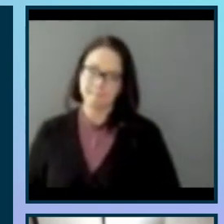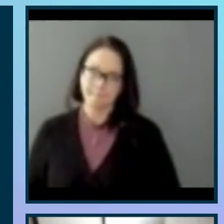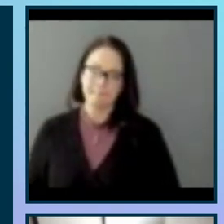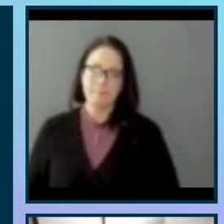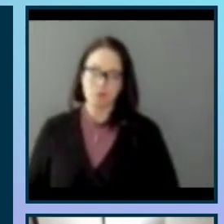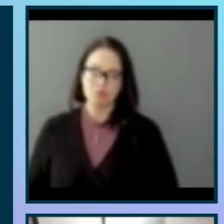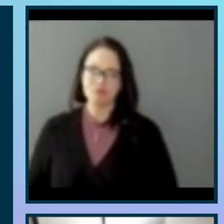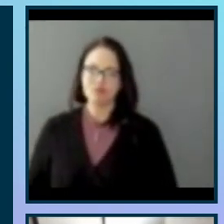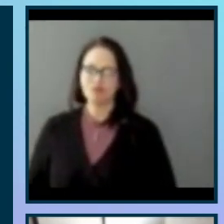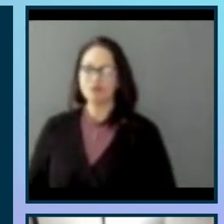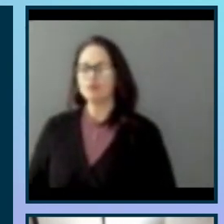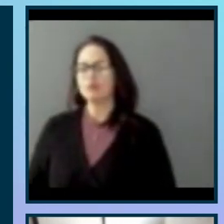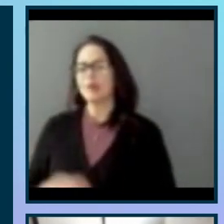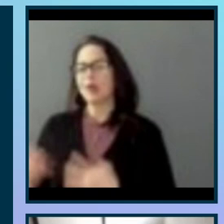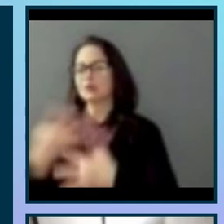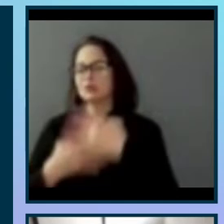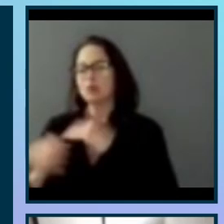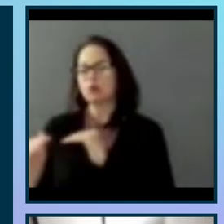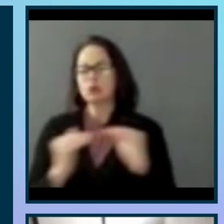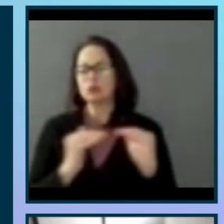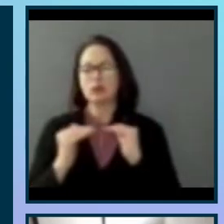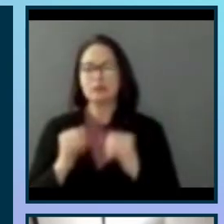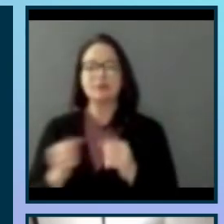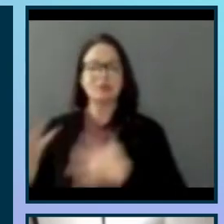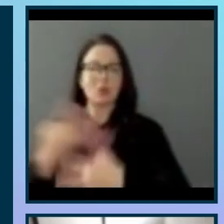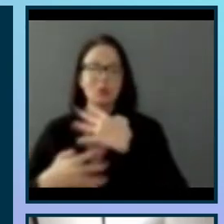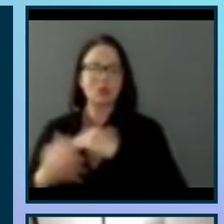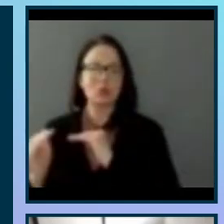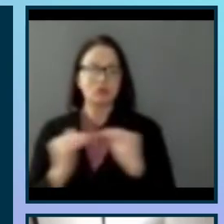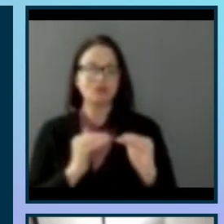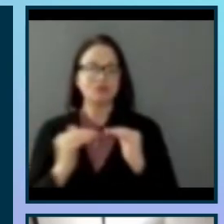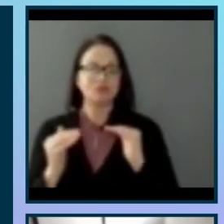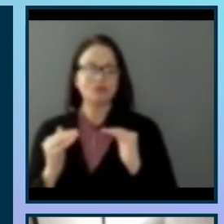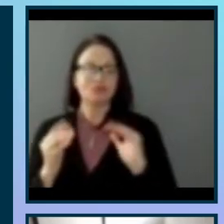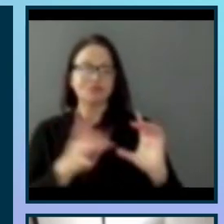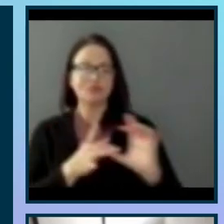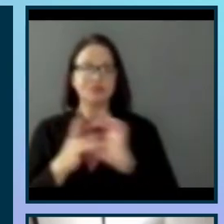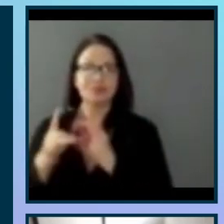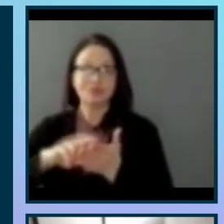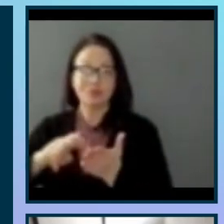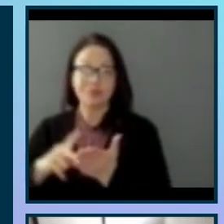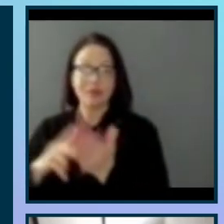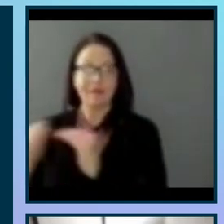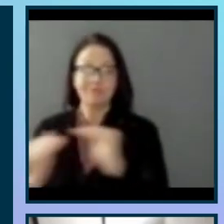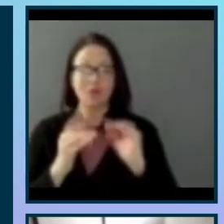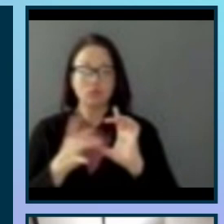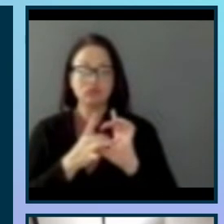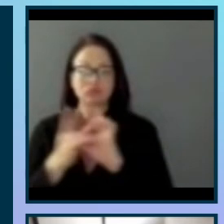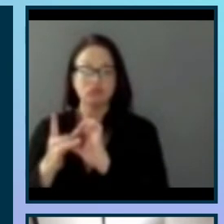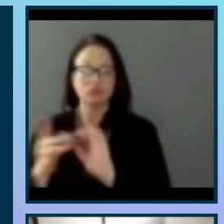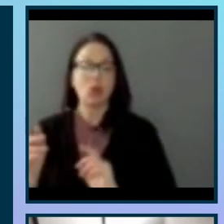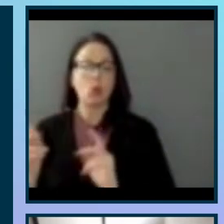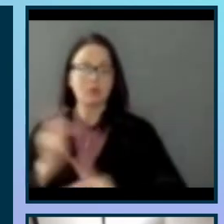Justice, social justice. So social justice is concerned with a just relationship between individuals and